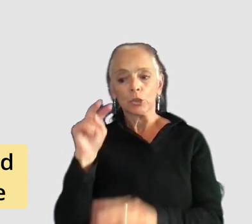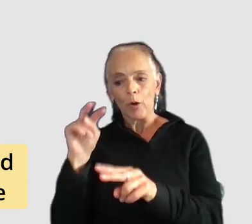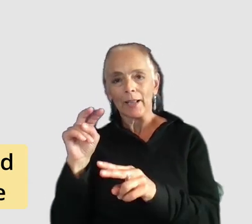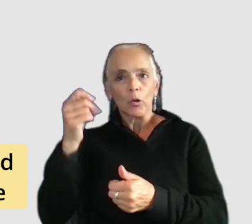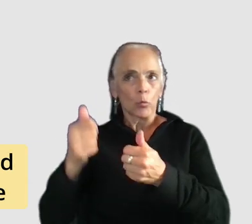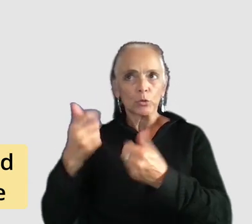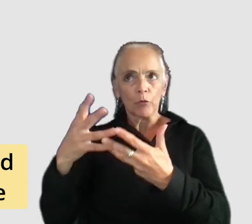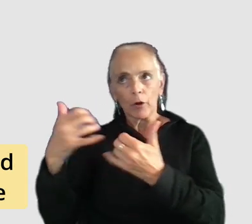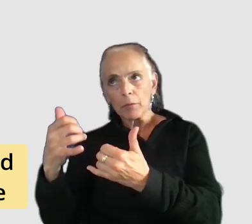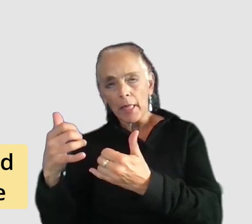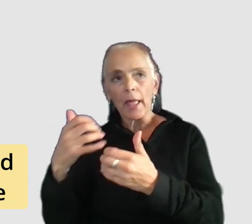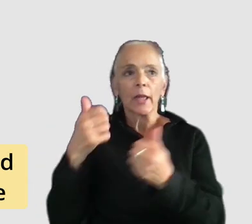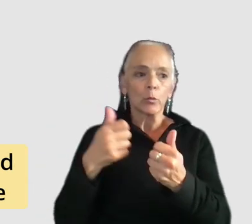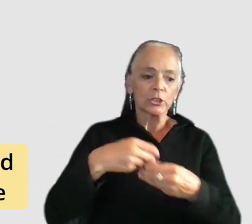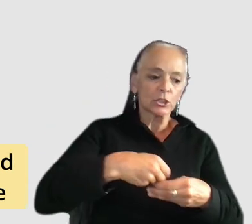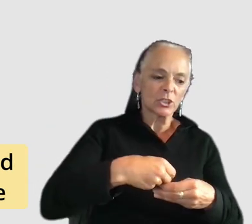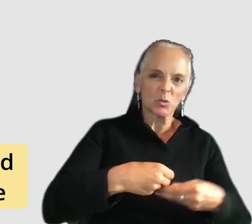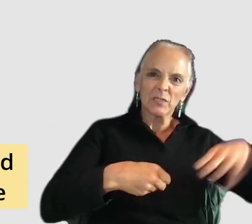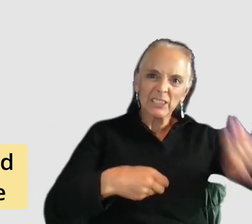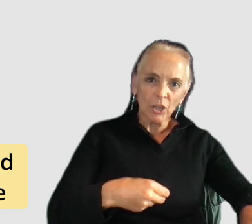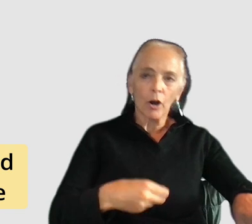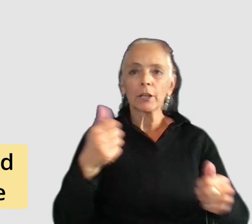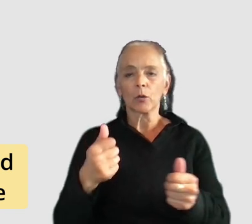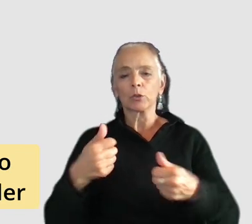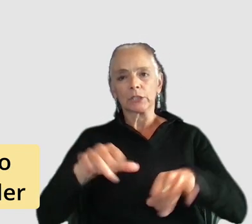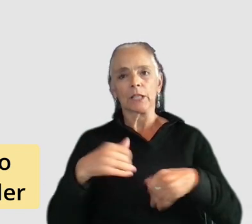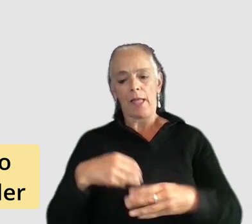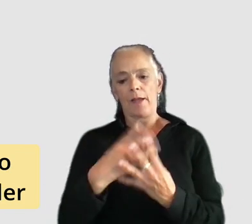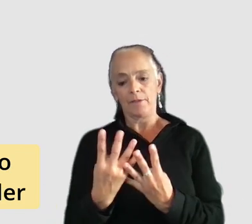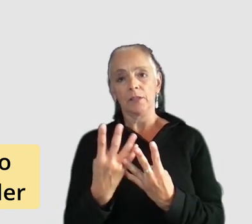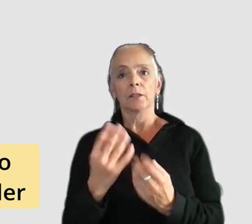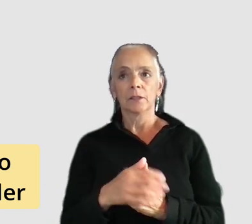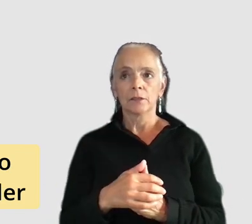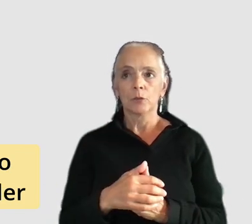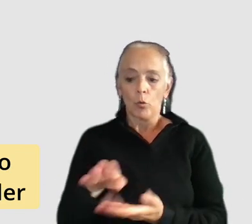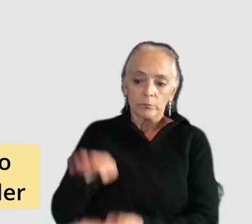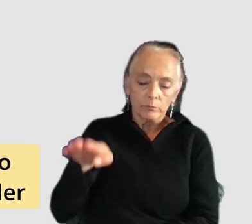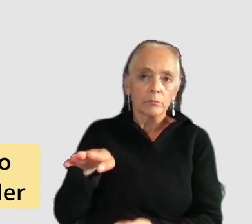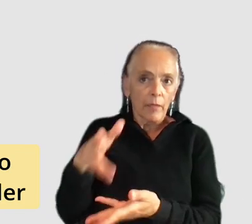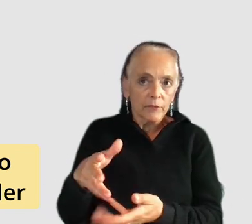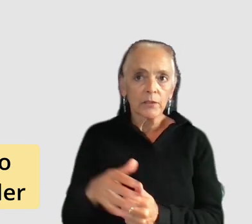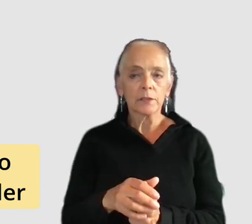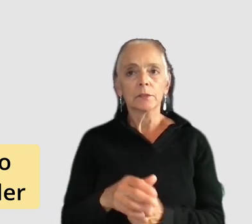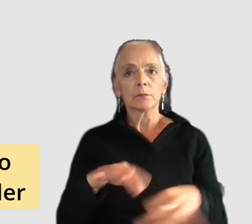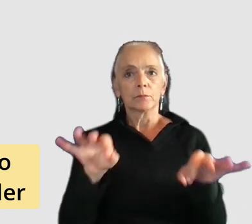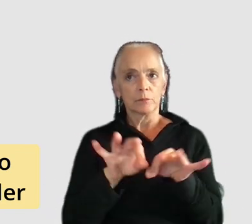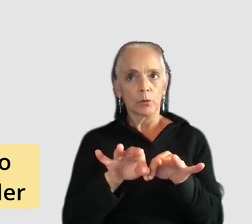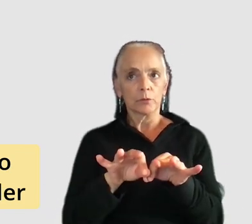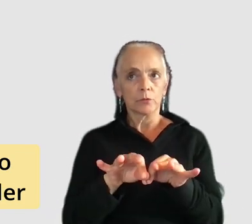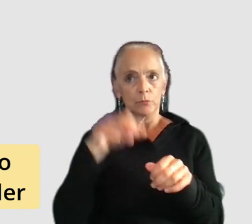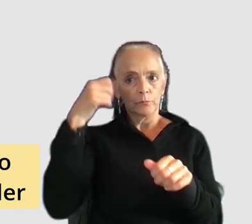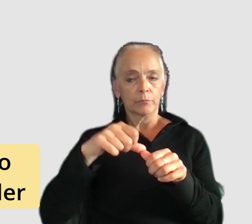cards have we discarded and which cards are left in our deck so these are all really important to to know and keep track of in order to improve your game